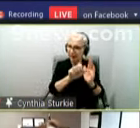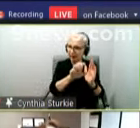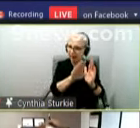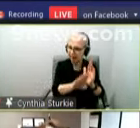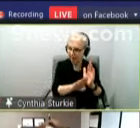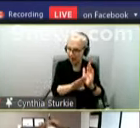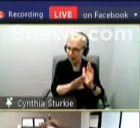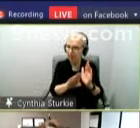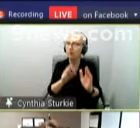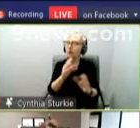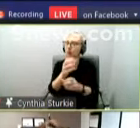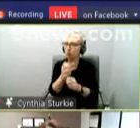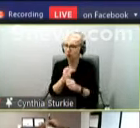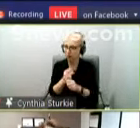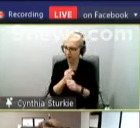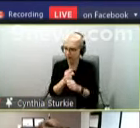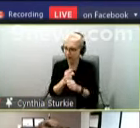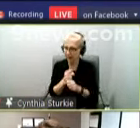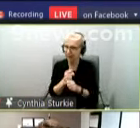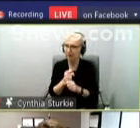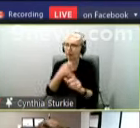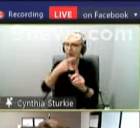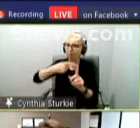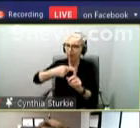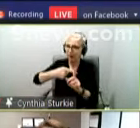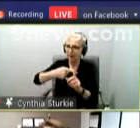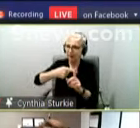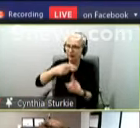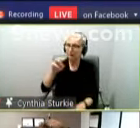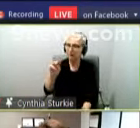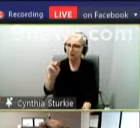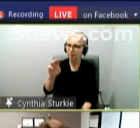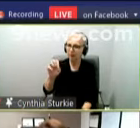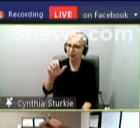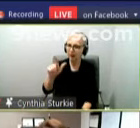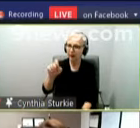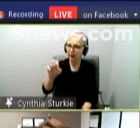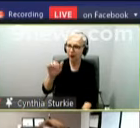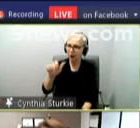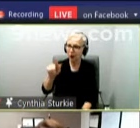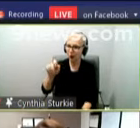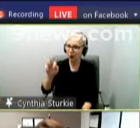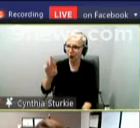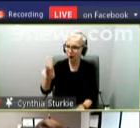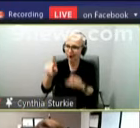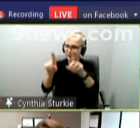that requests positive molecular test samples be submitted for sequencing.